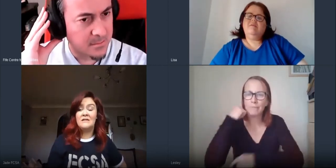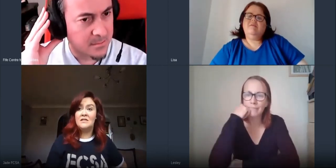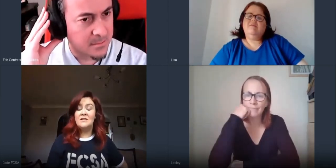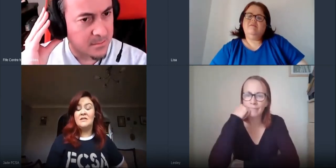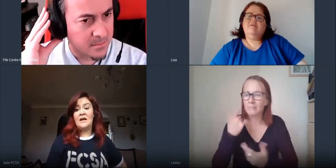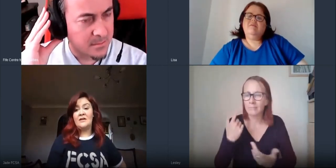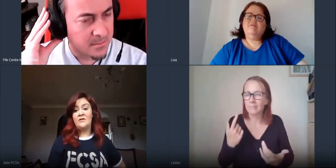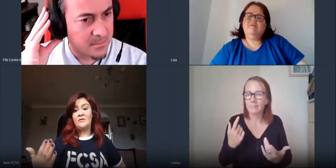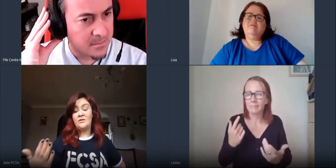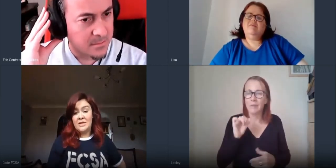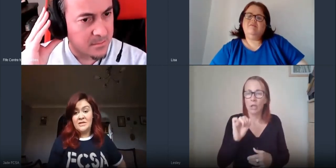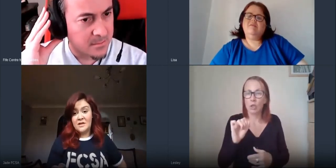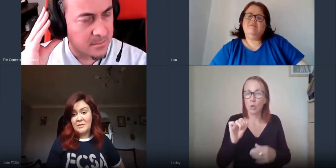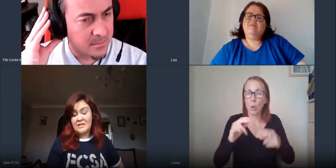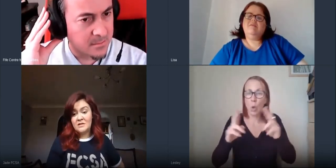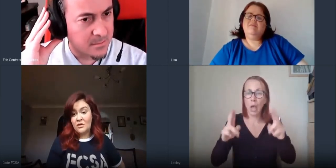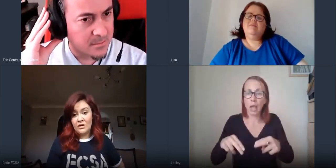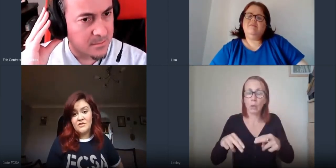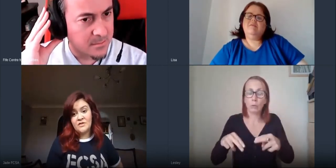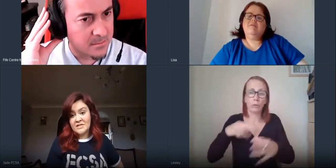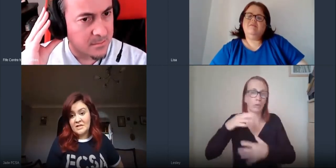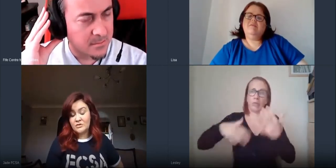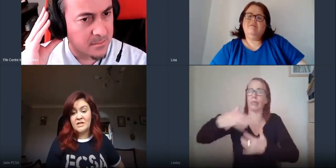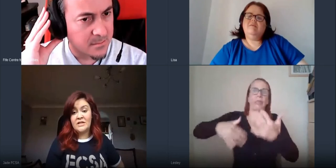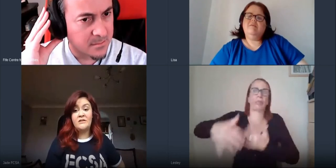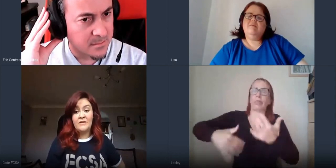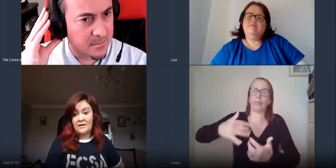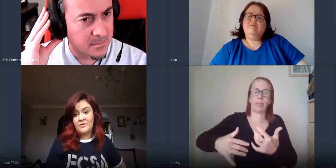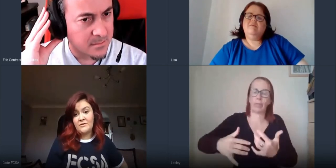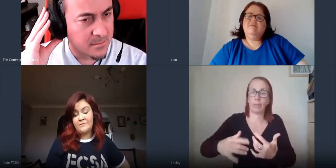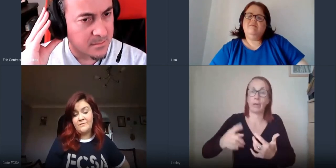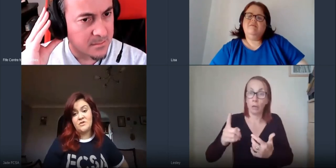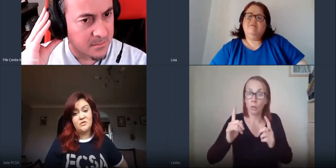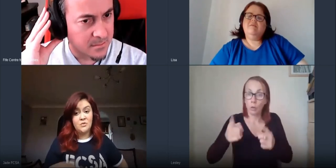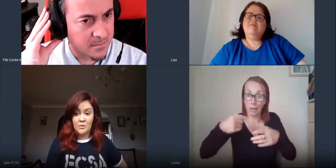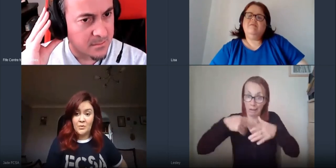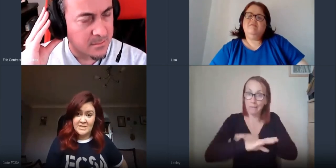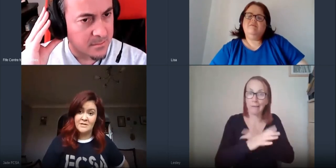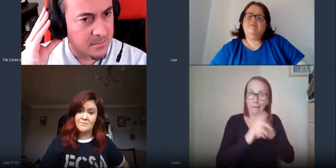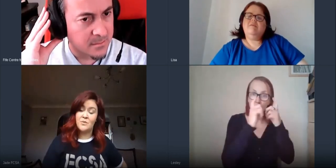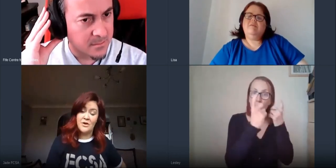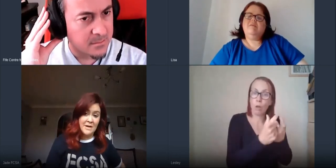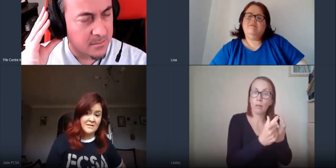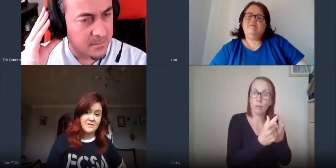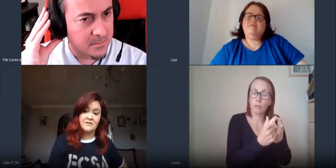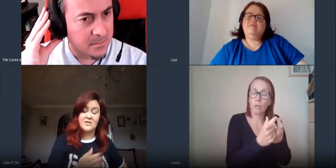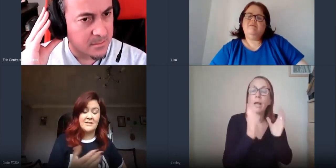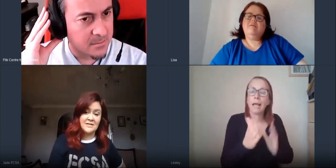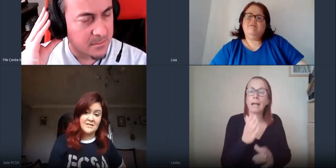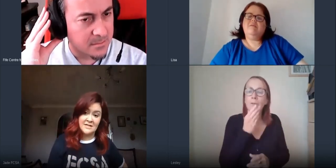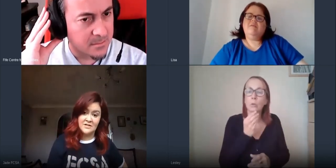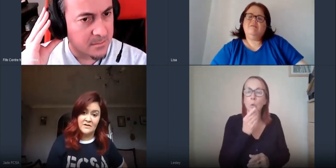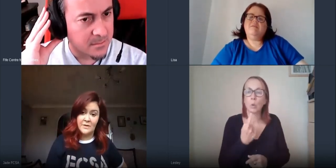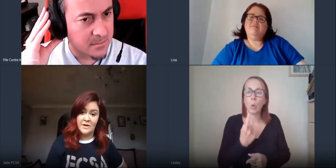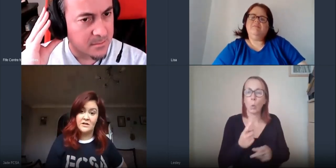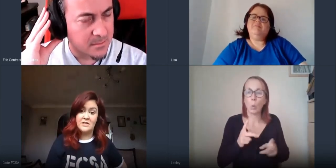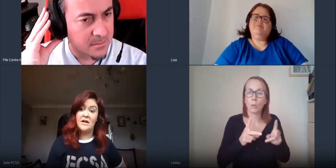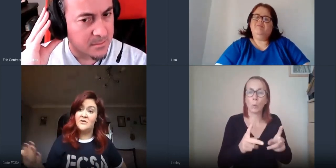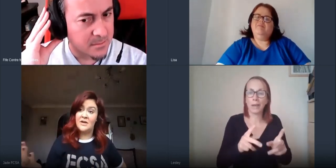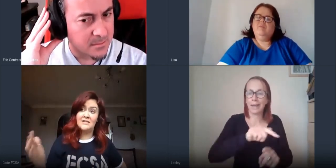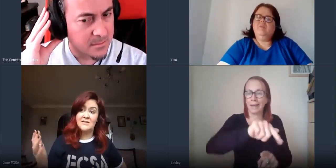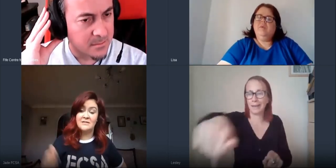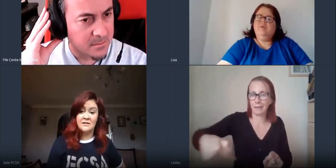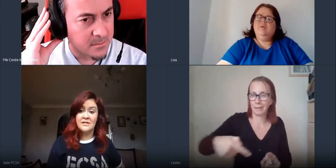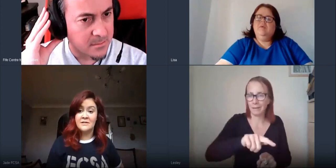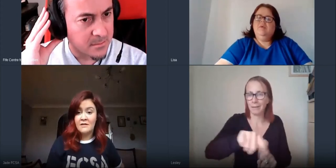and you you need to come into the college for potential study you can do just use the one-way systems wear your mask there's hand sanitizer everywhere and you